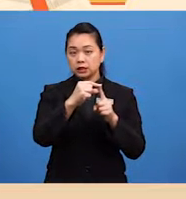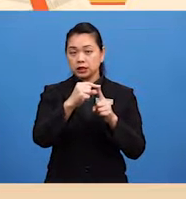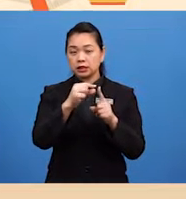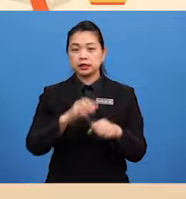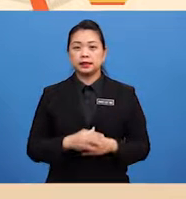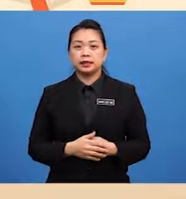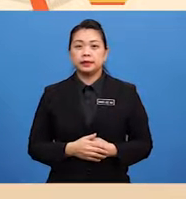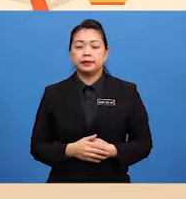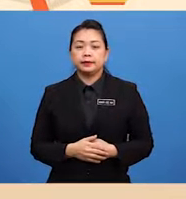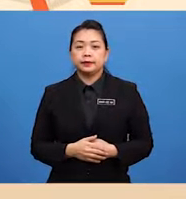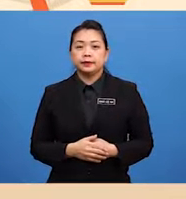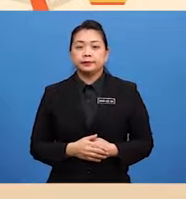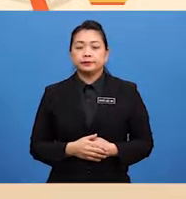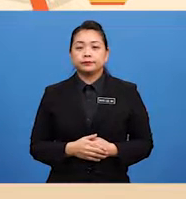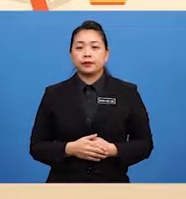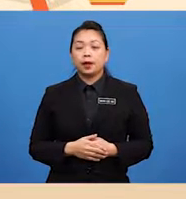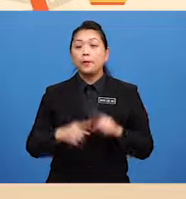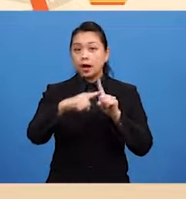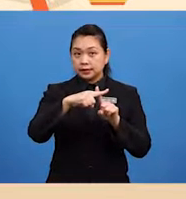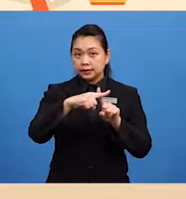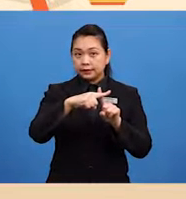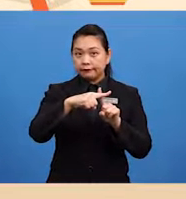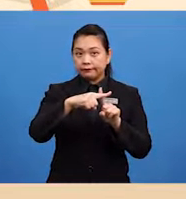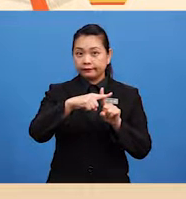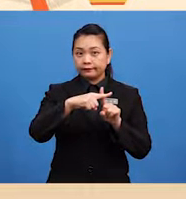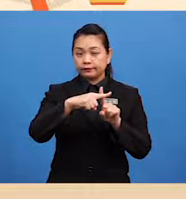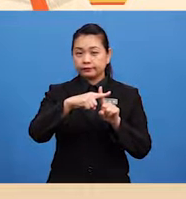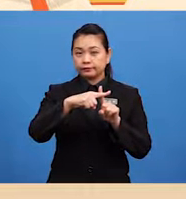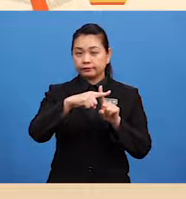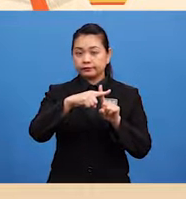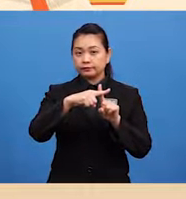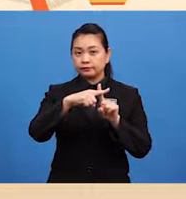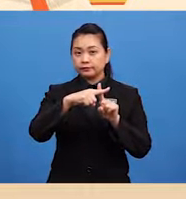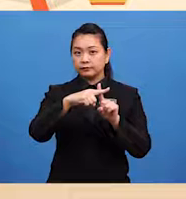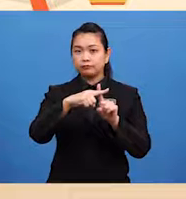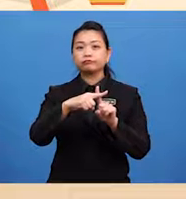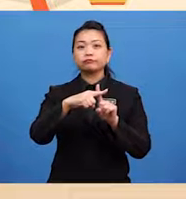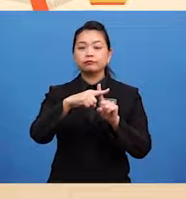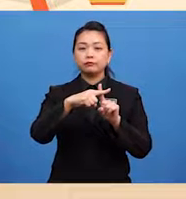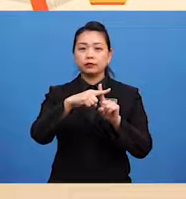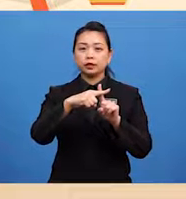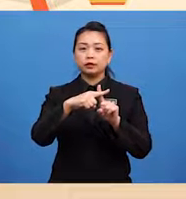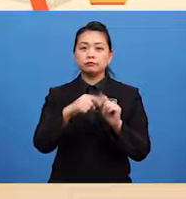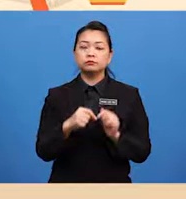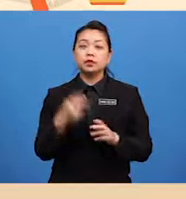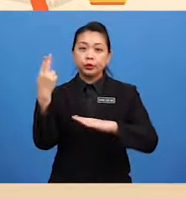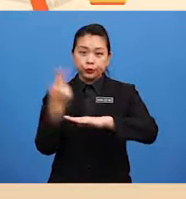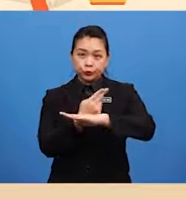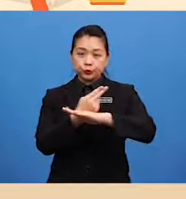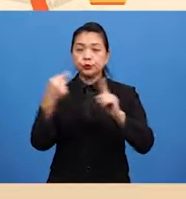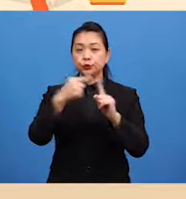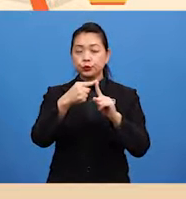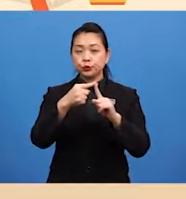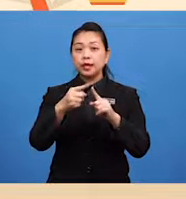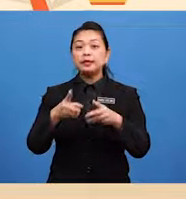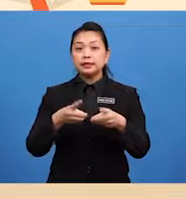Positive adjectives Positive adjectives actually used to